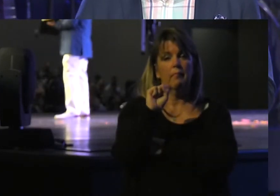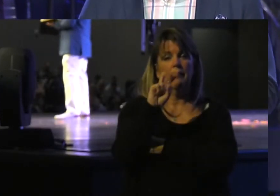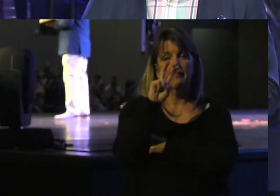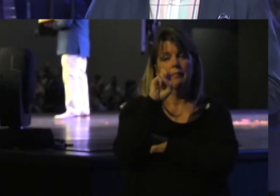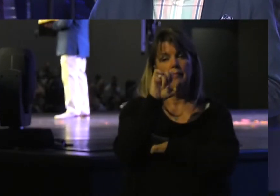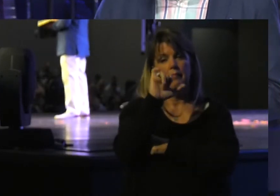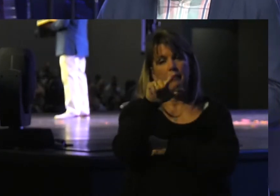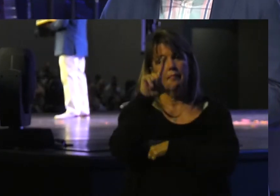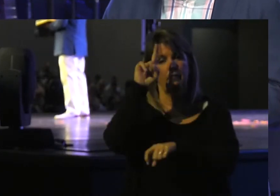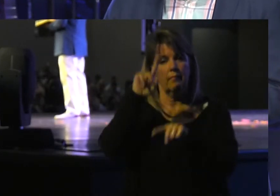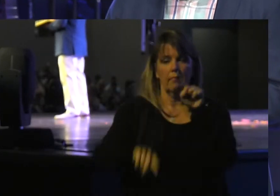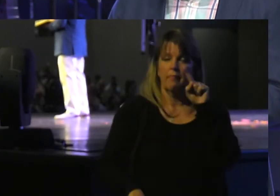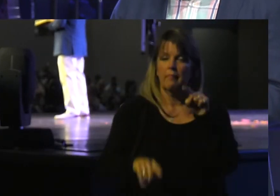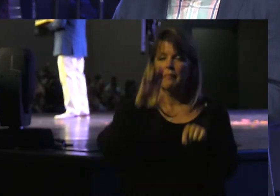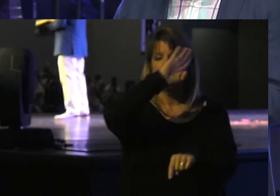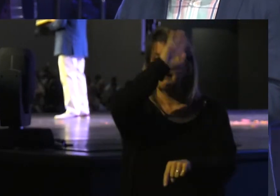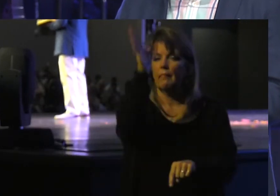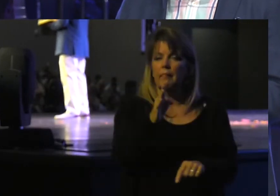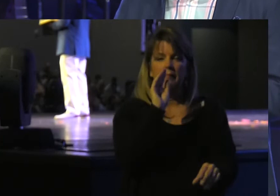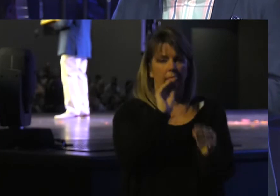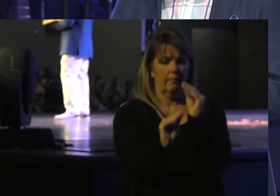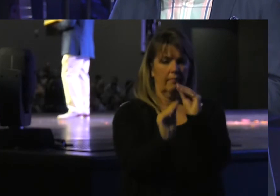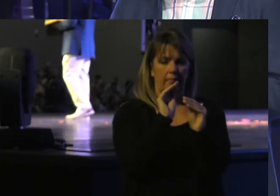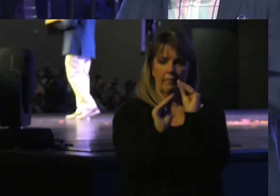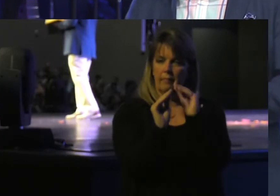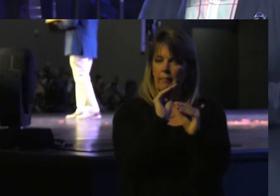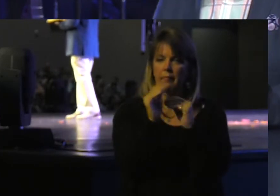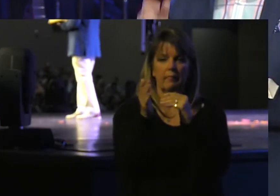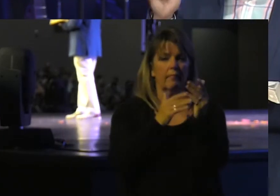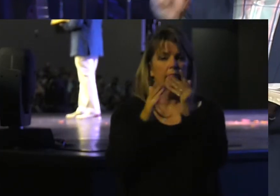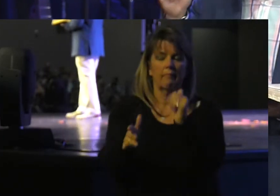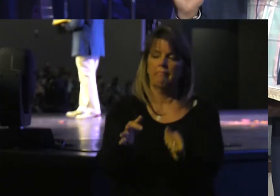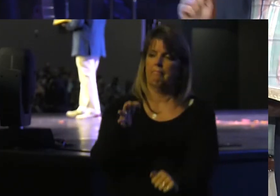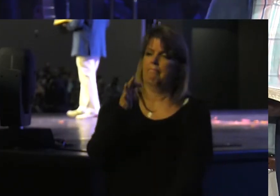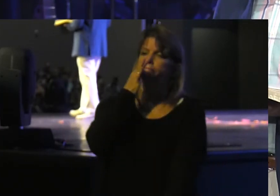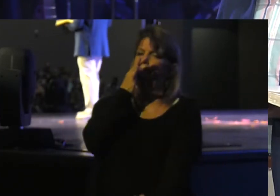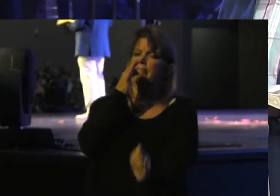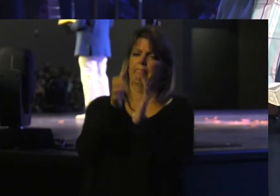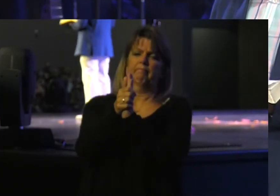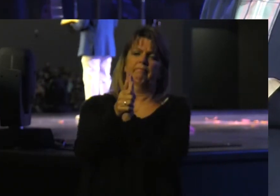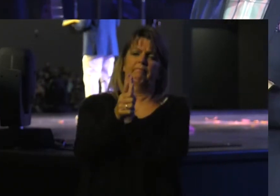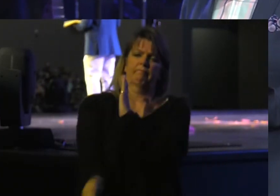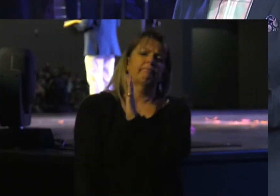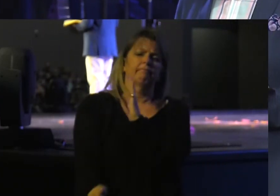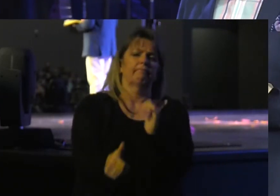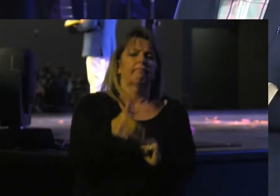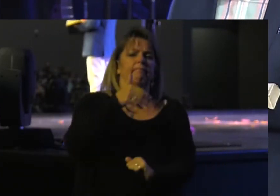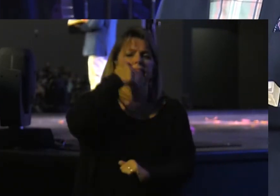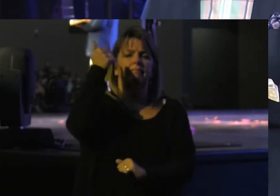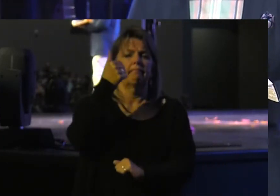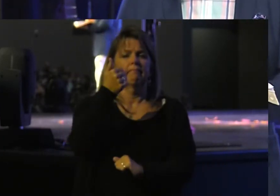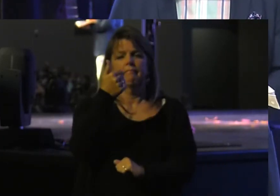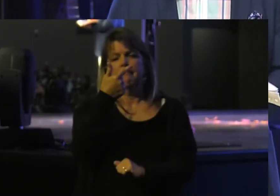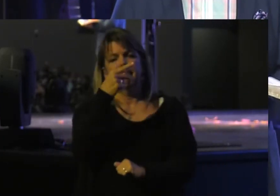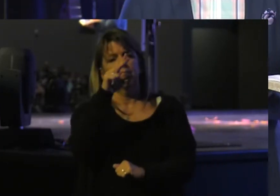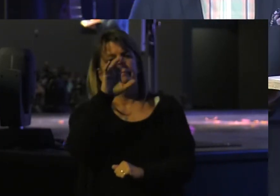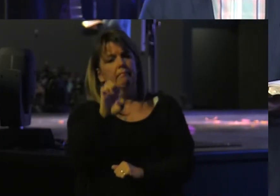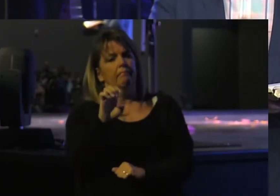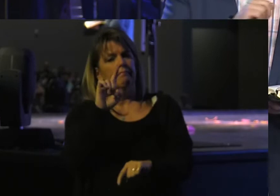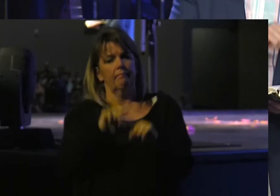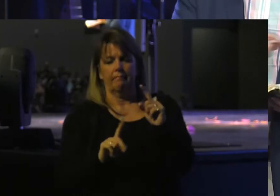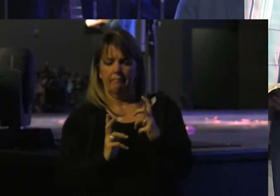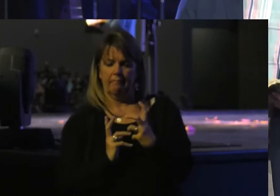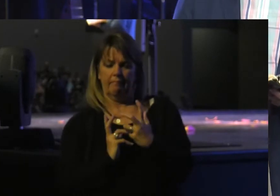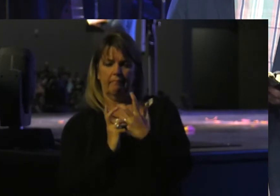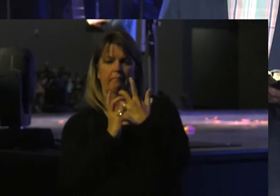Be Mended Even the Most crafty Among you With the Best super Glue Available Could never Take the Pieces of The